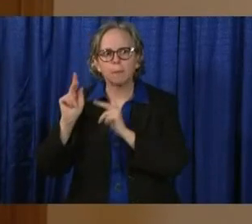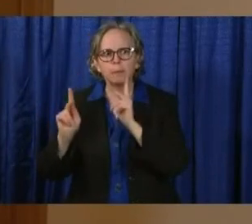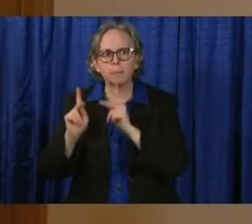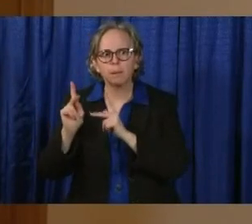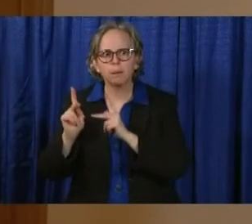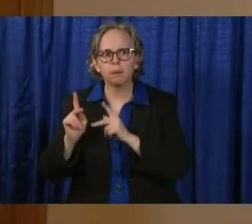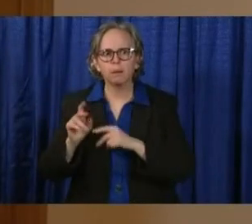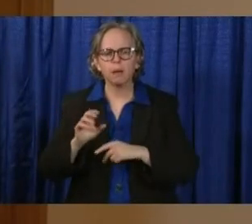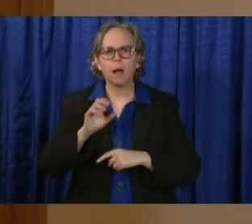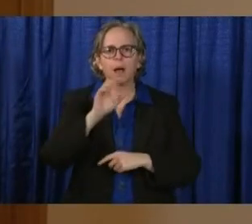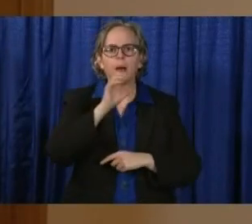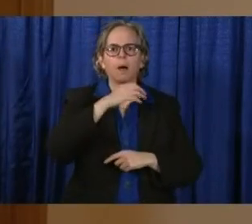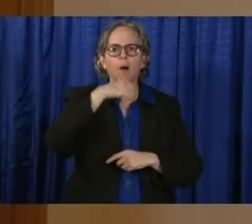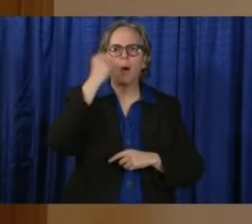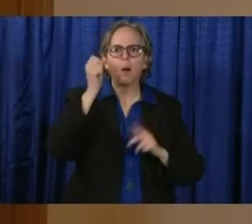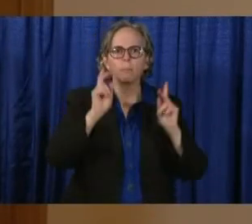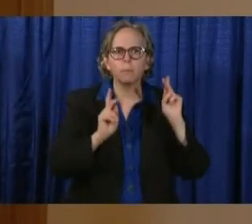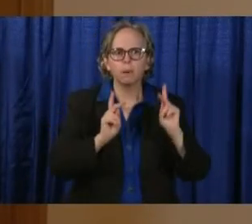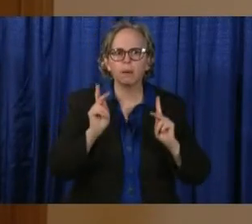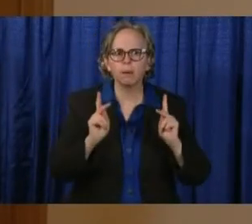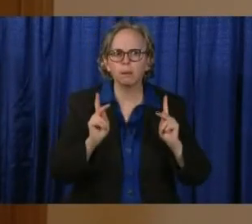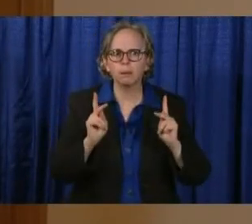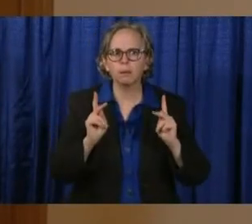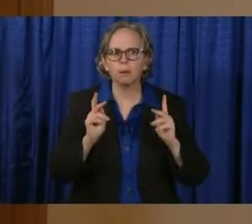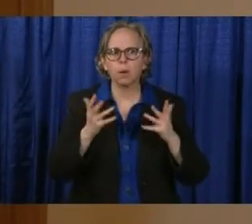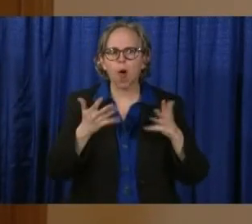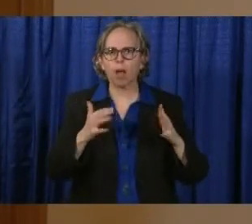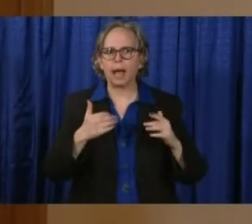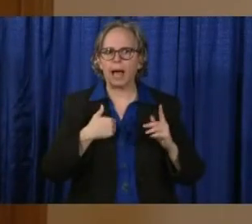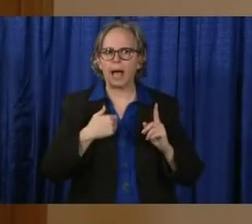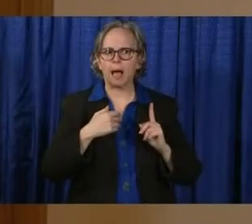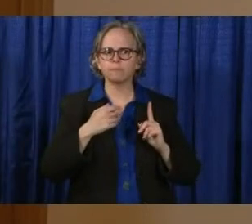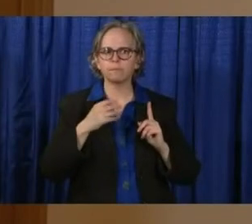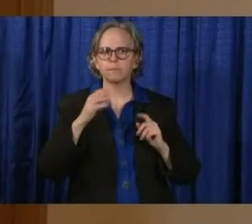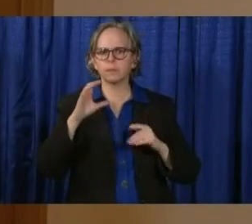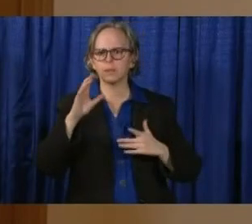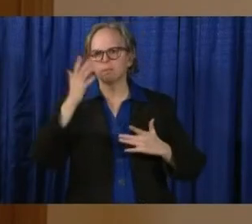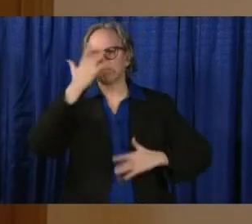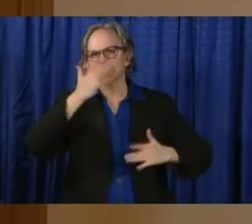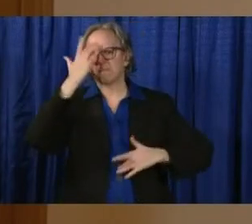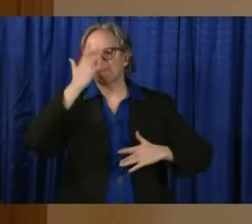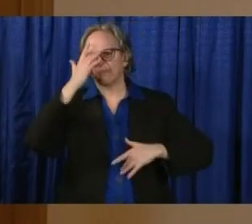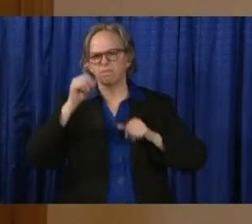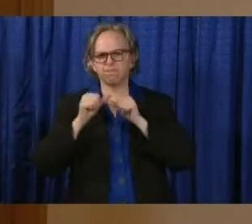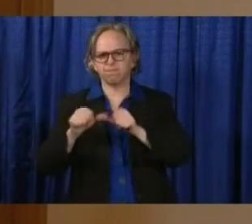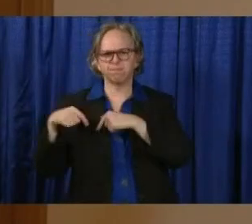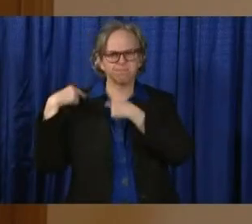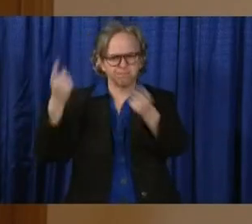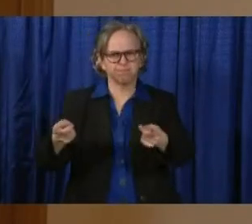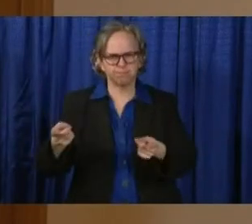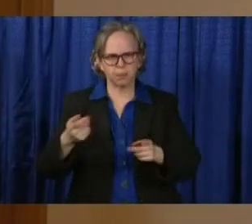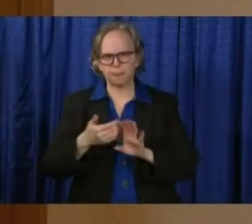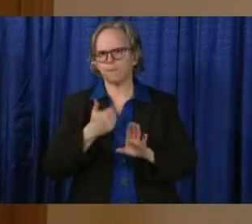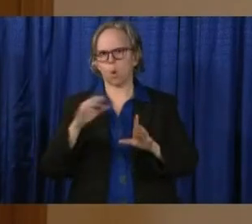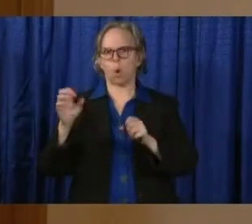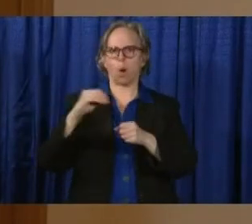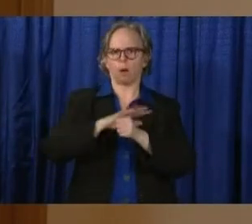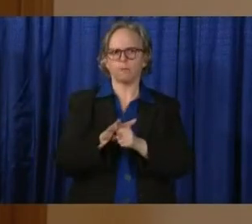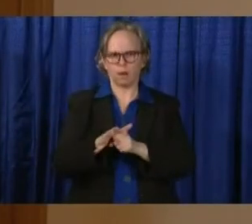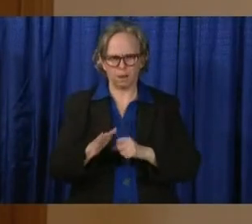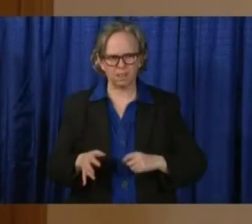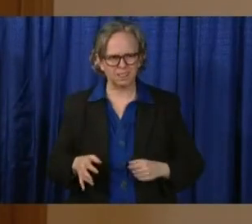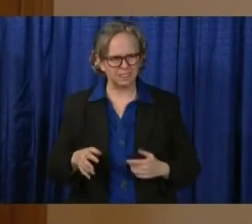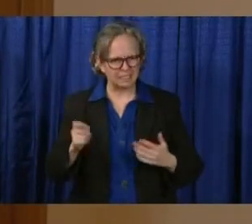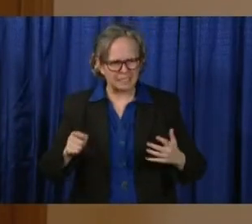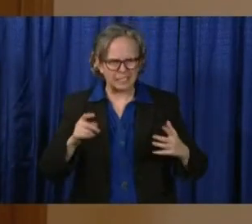folks that are dealing with life-threatening illnesses. There are a wide variety of ways that we need to ensure, as we respond to